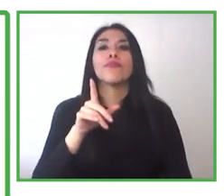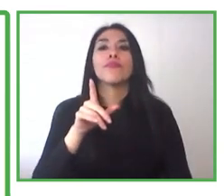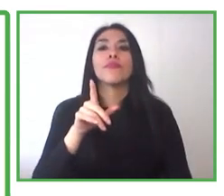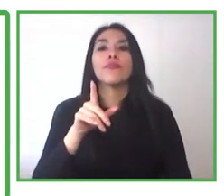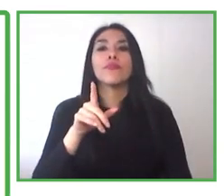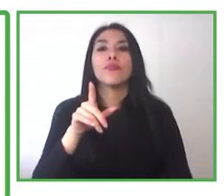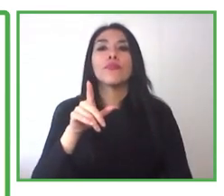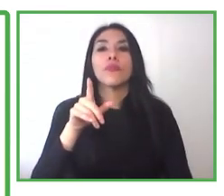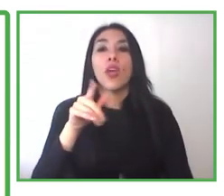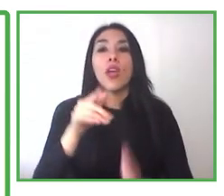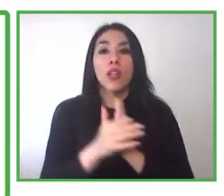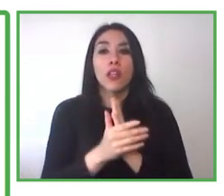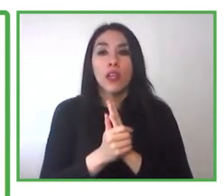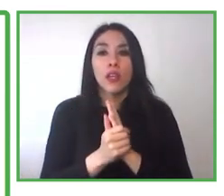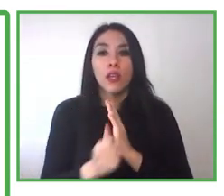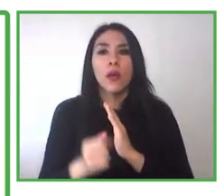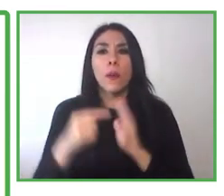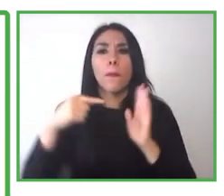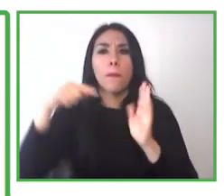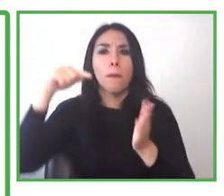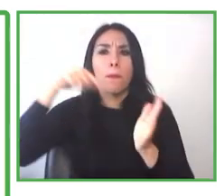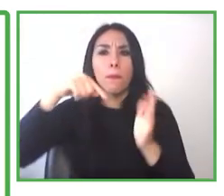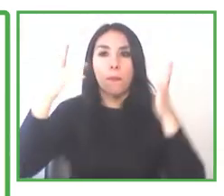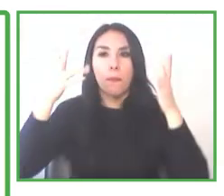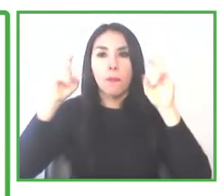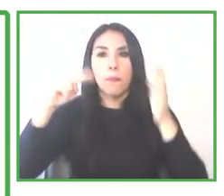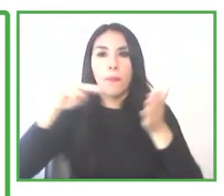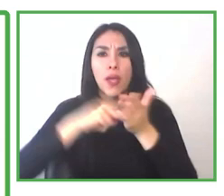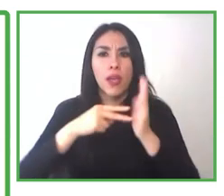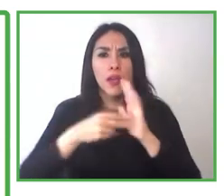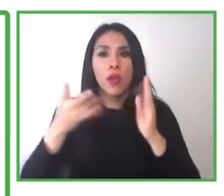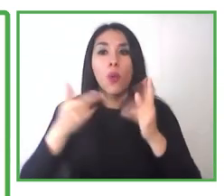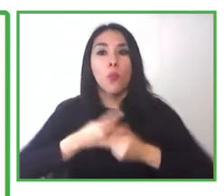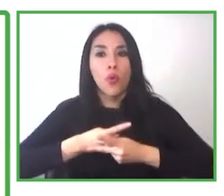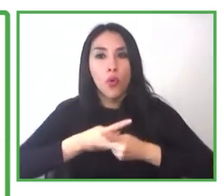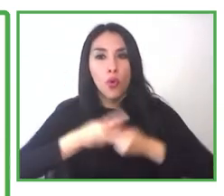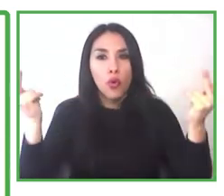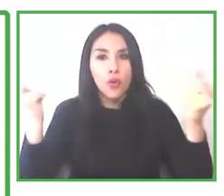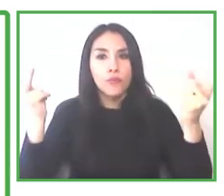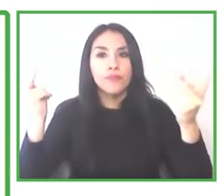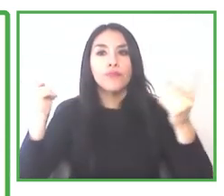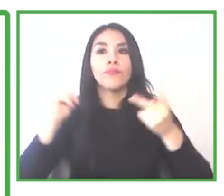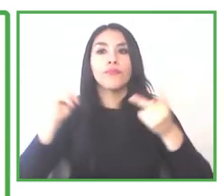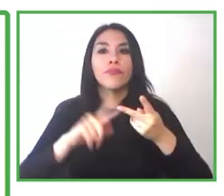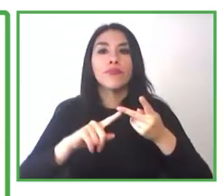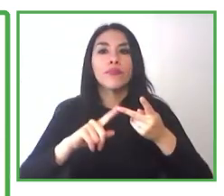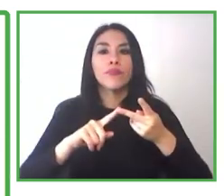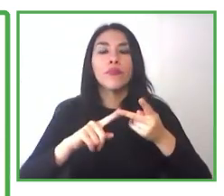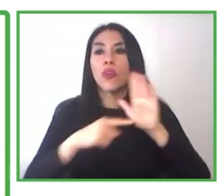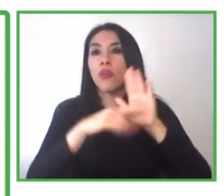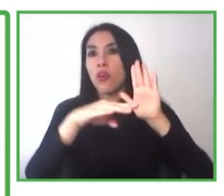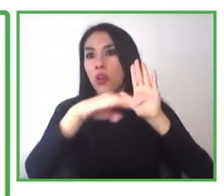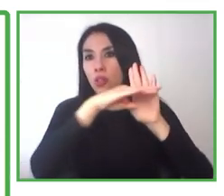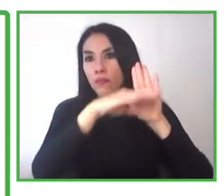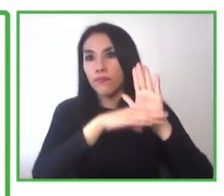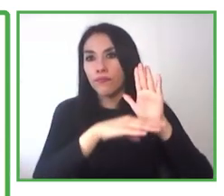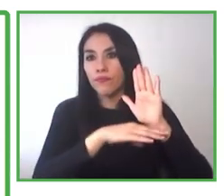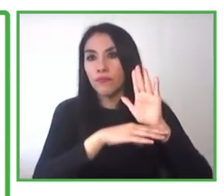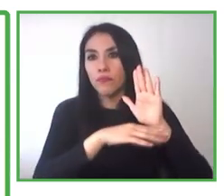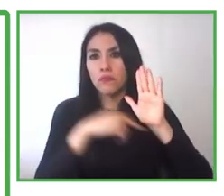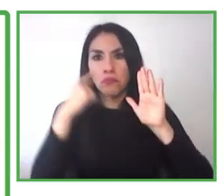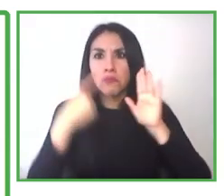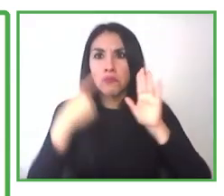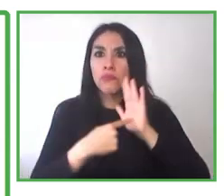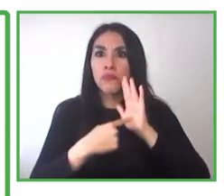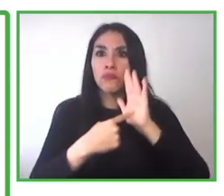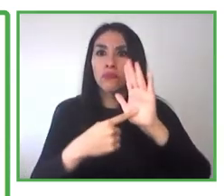service, by law, which has a purpose is to recognize and certify the working competencies of their workers,